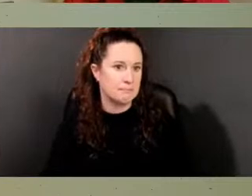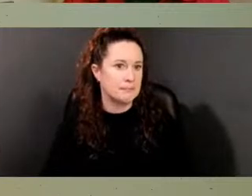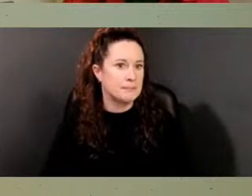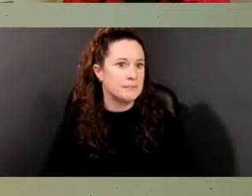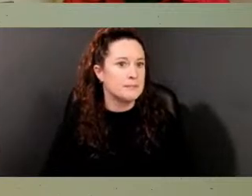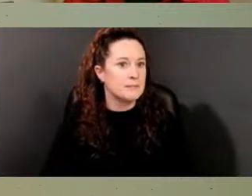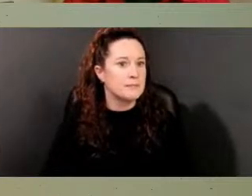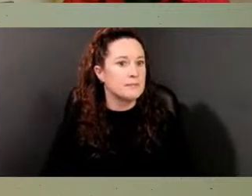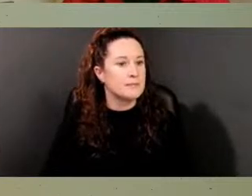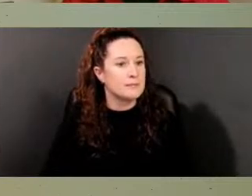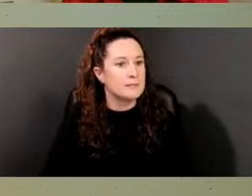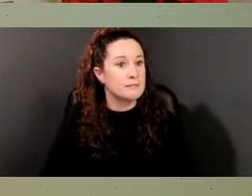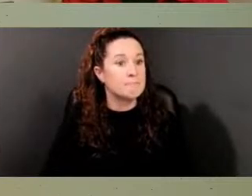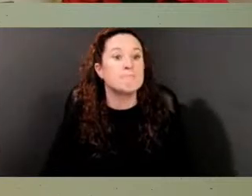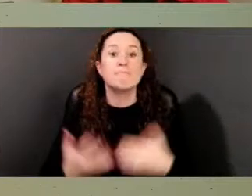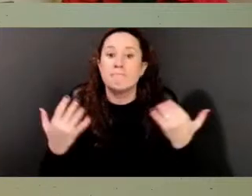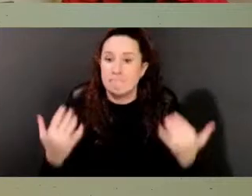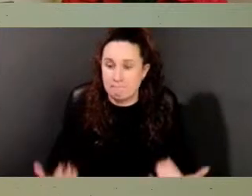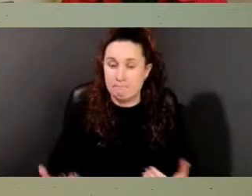In 2020,